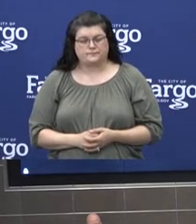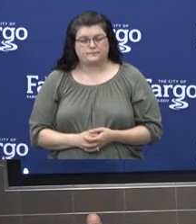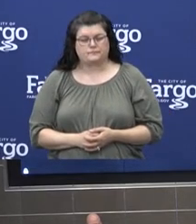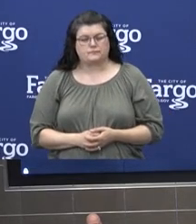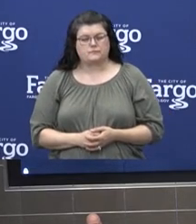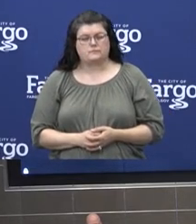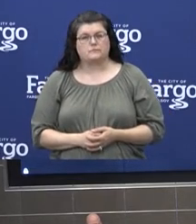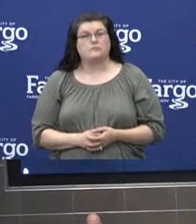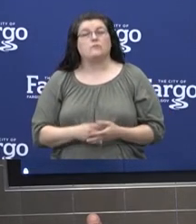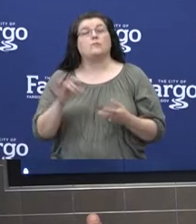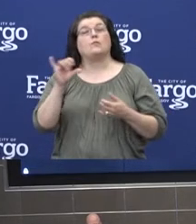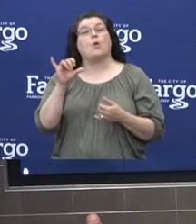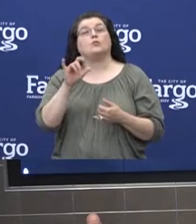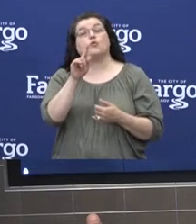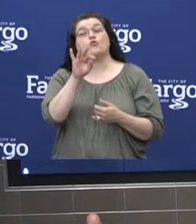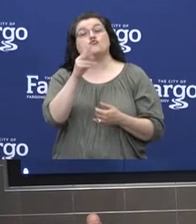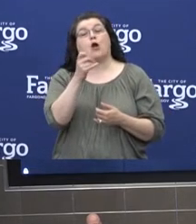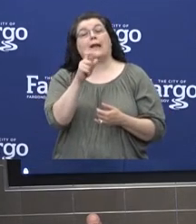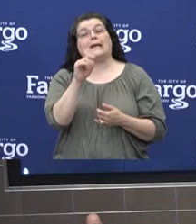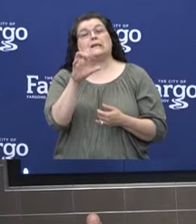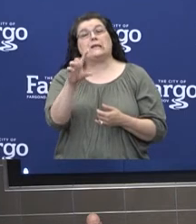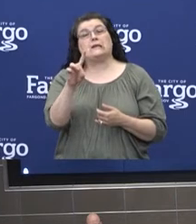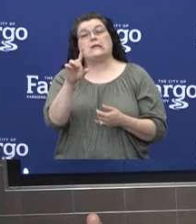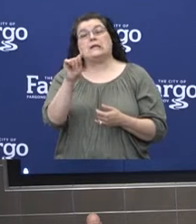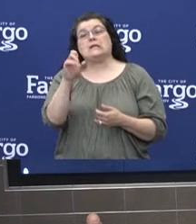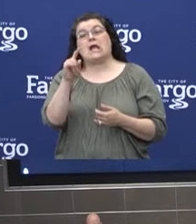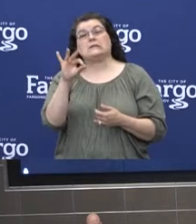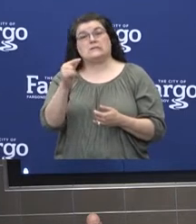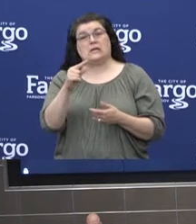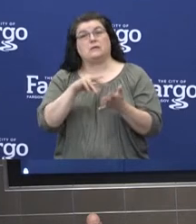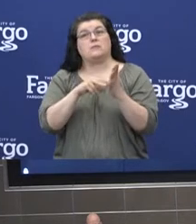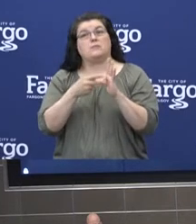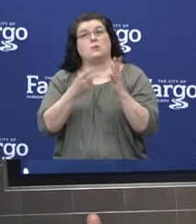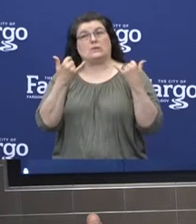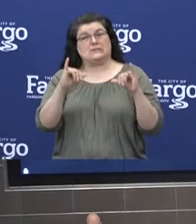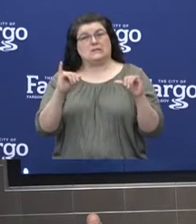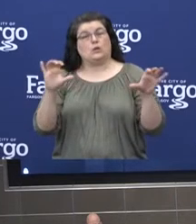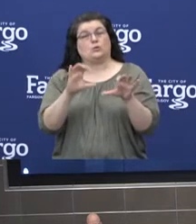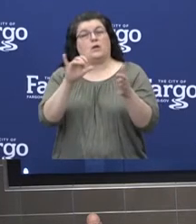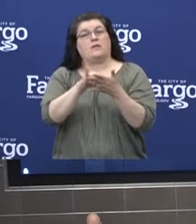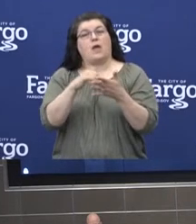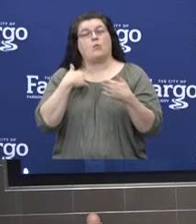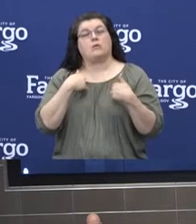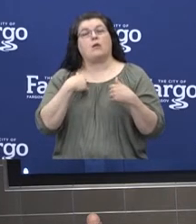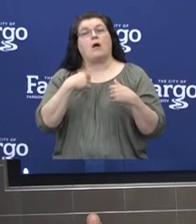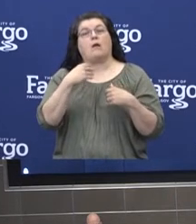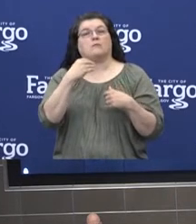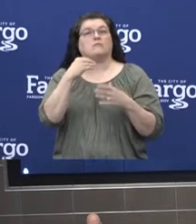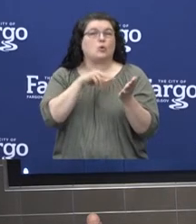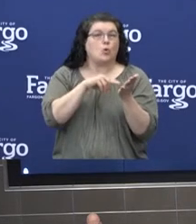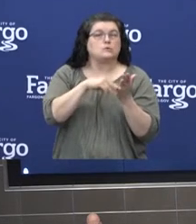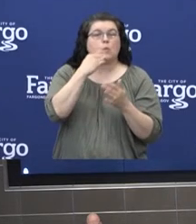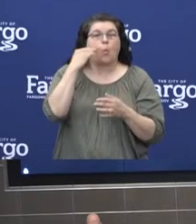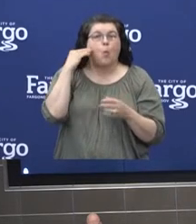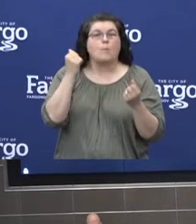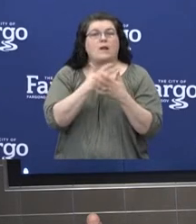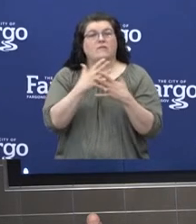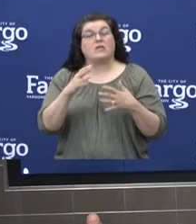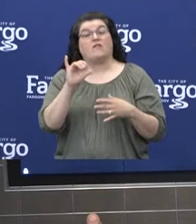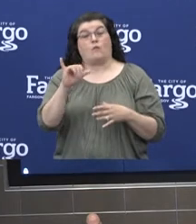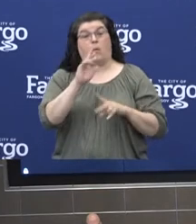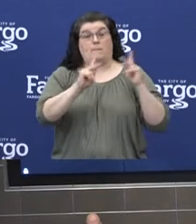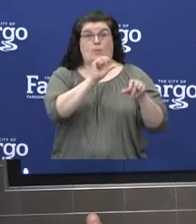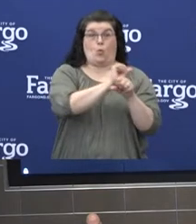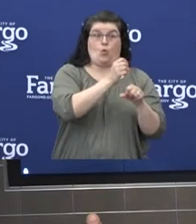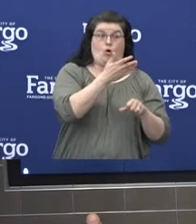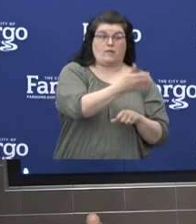continue to do our targeted testing, and that is ongoing with our congregate care settings, both staff and residents, and we